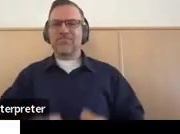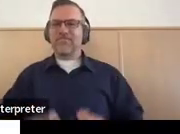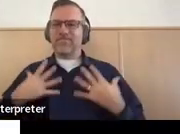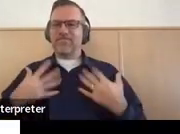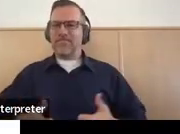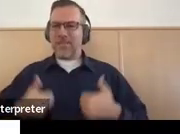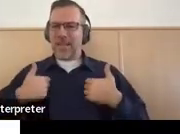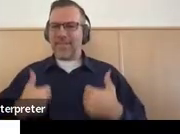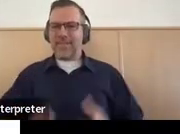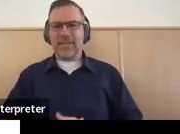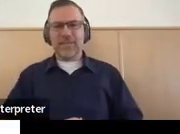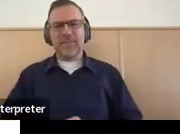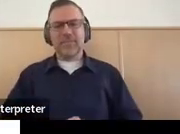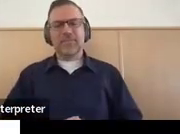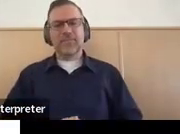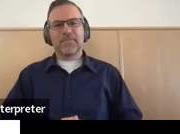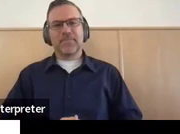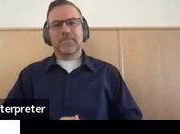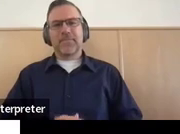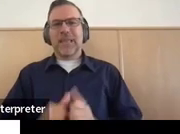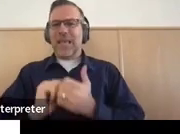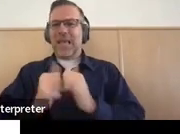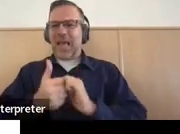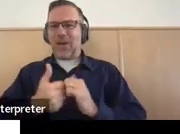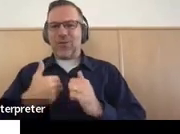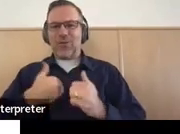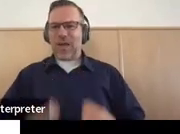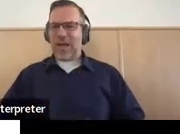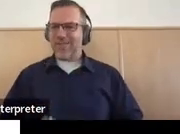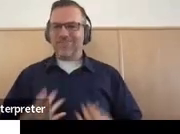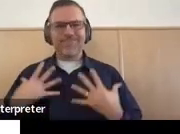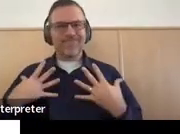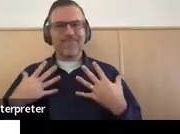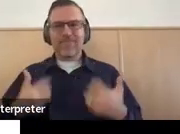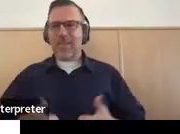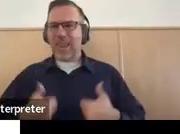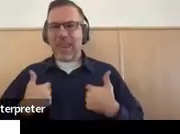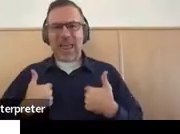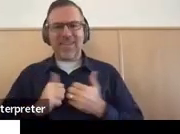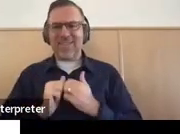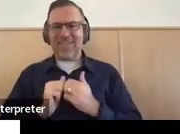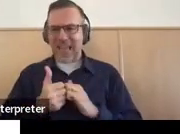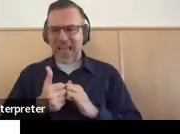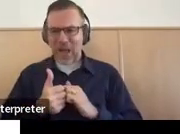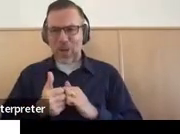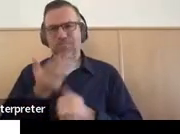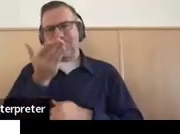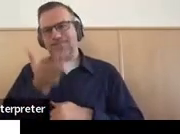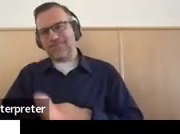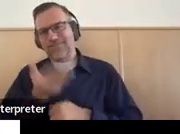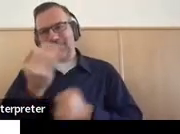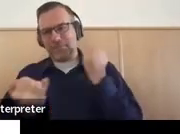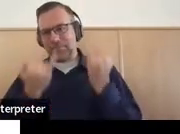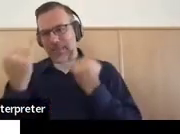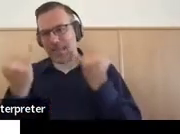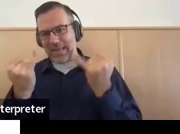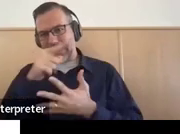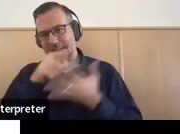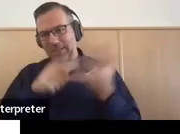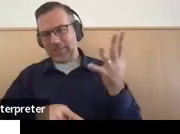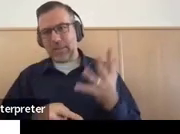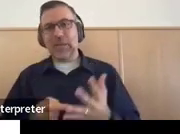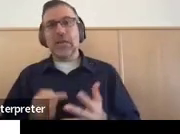So how to live a meaningful life. Here's some inspiring ideas to find meaning. Know what's